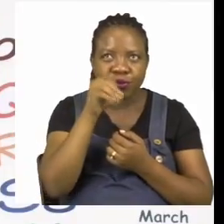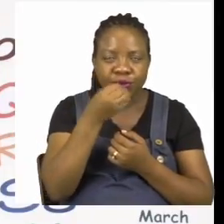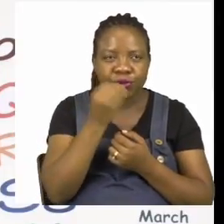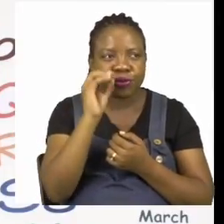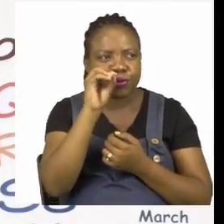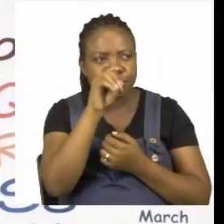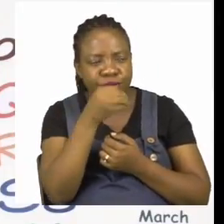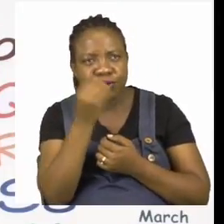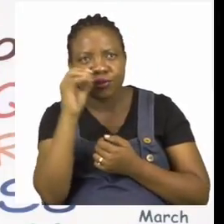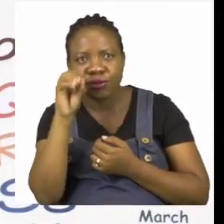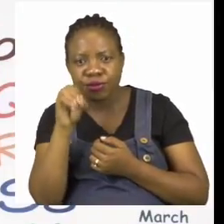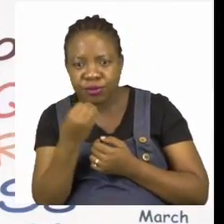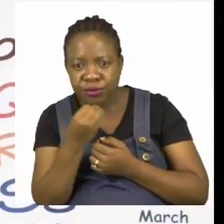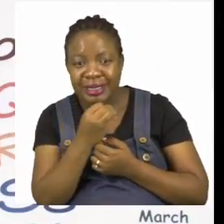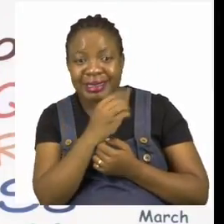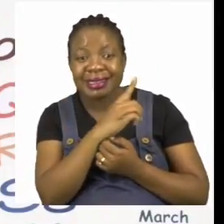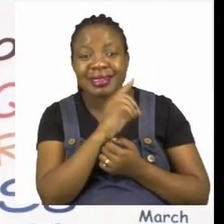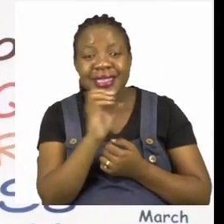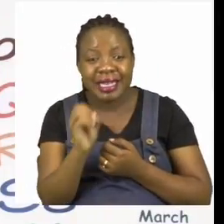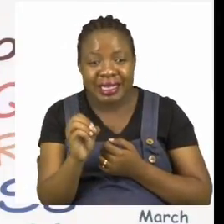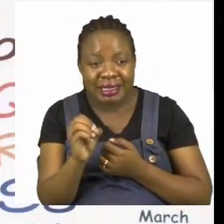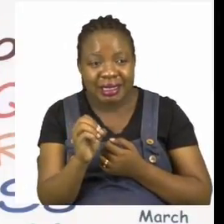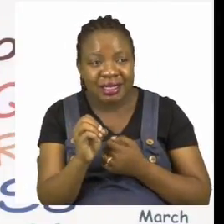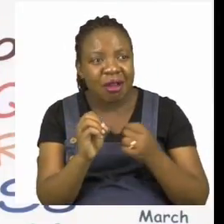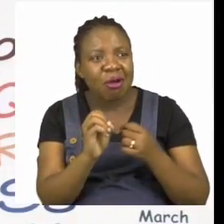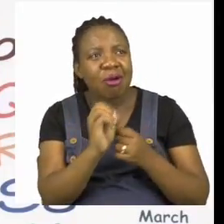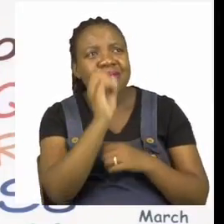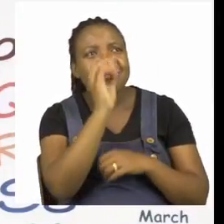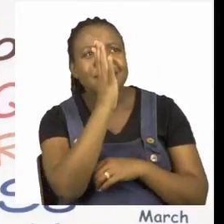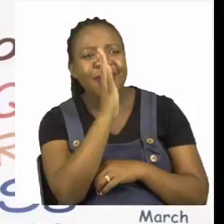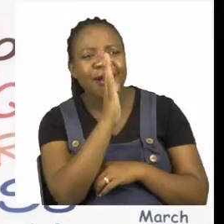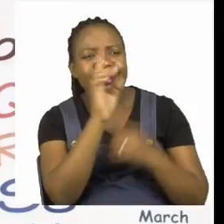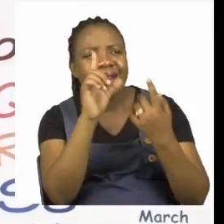our sum can say 27